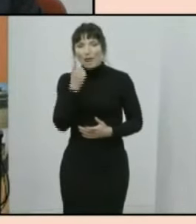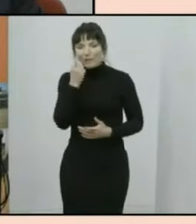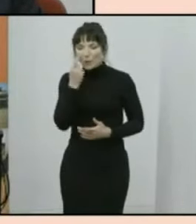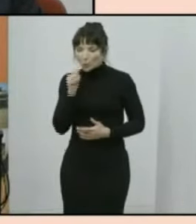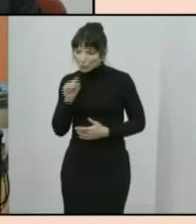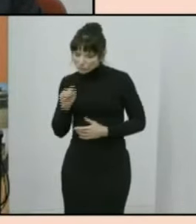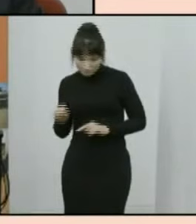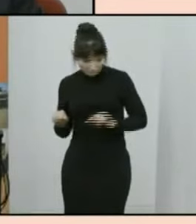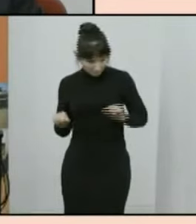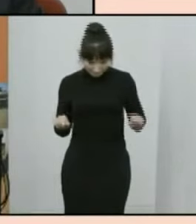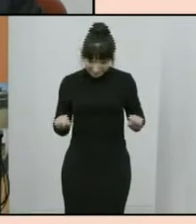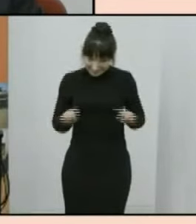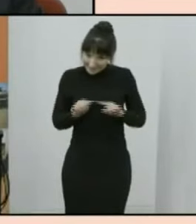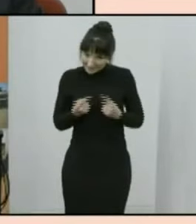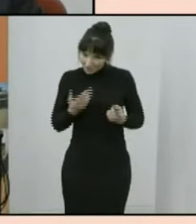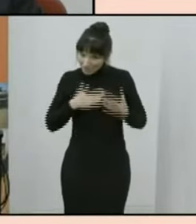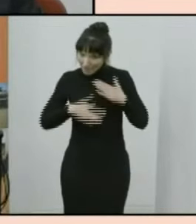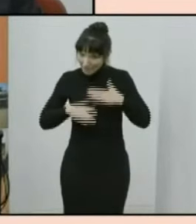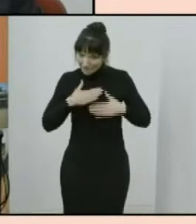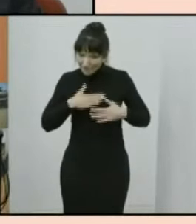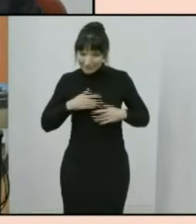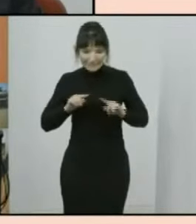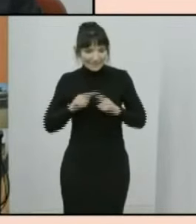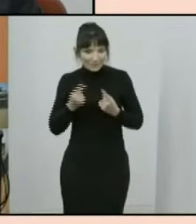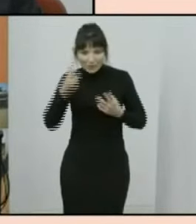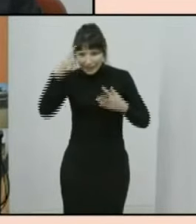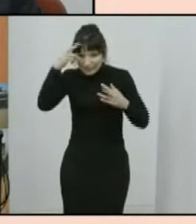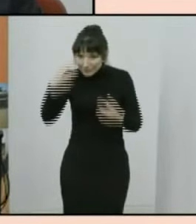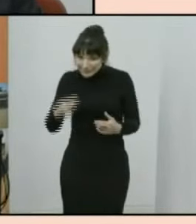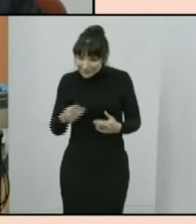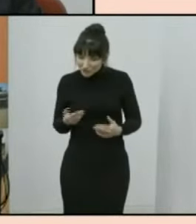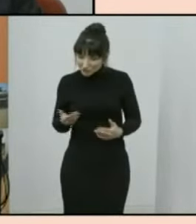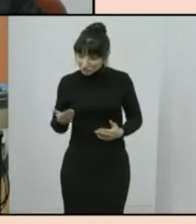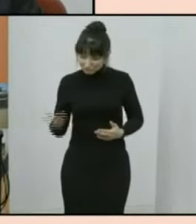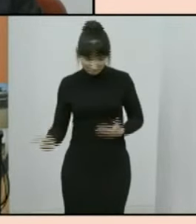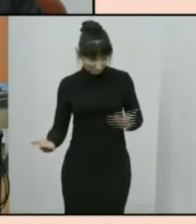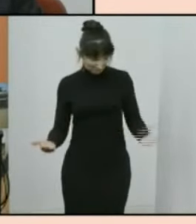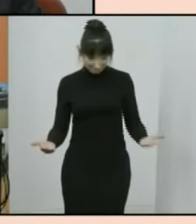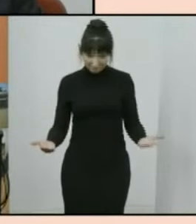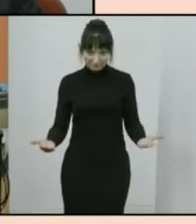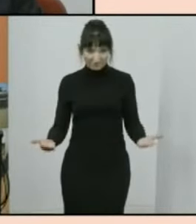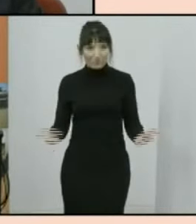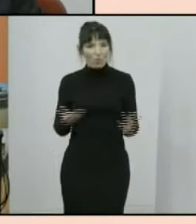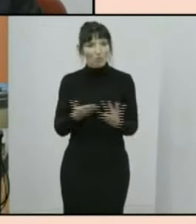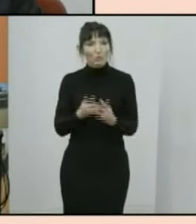behaviors and expectations are changing across the generations